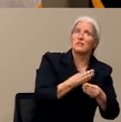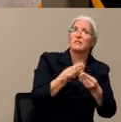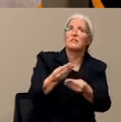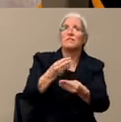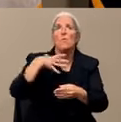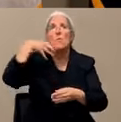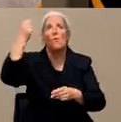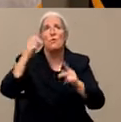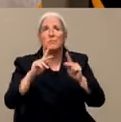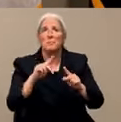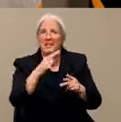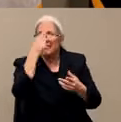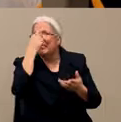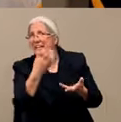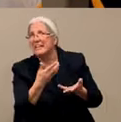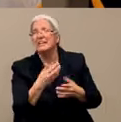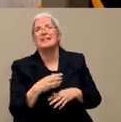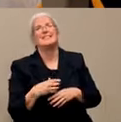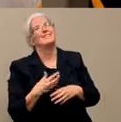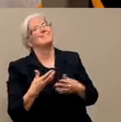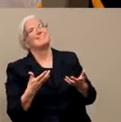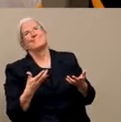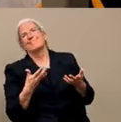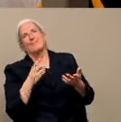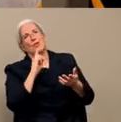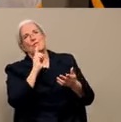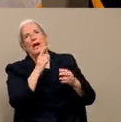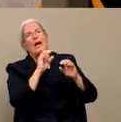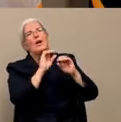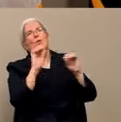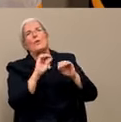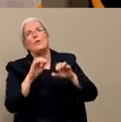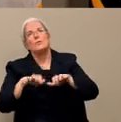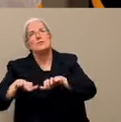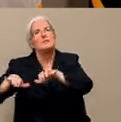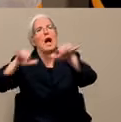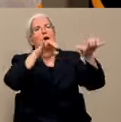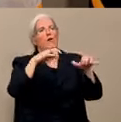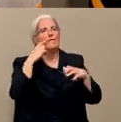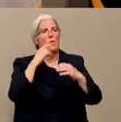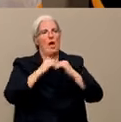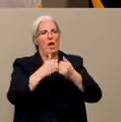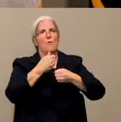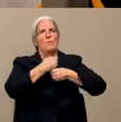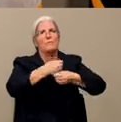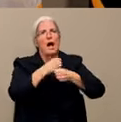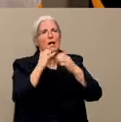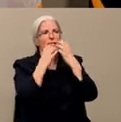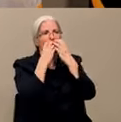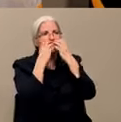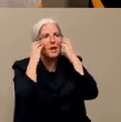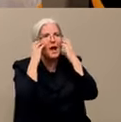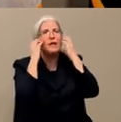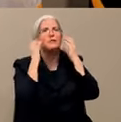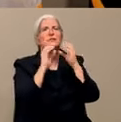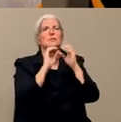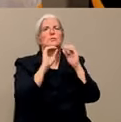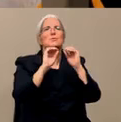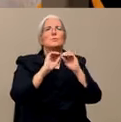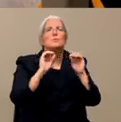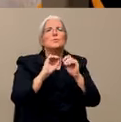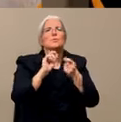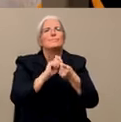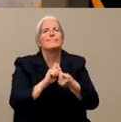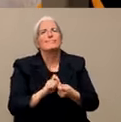There aren't really good standards for this, and we're trying to get some standards for do-it-yourself masks.